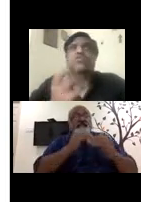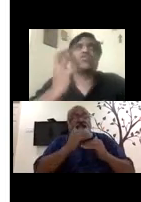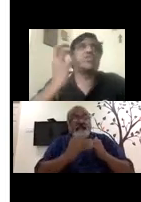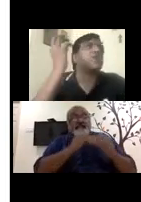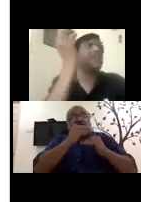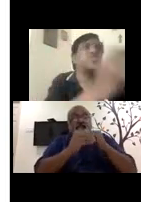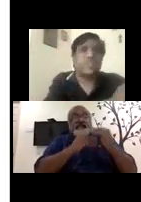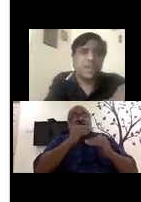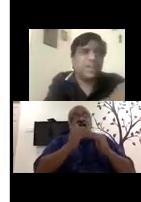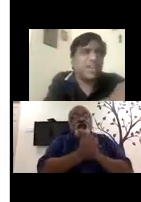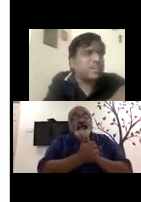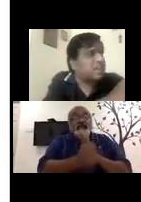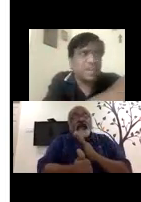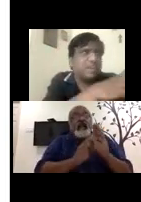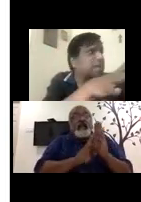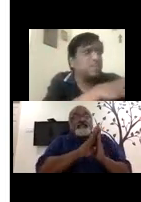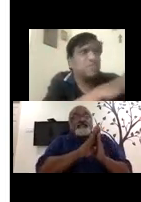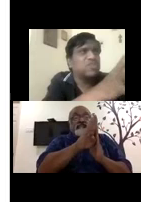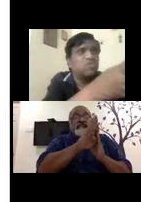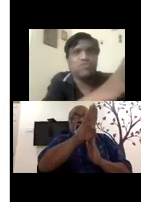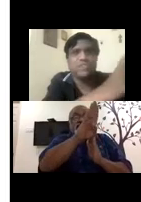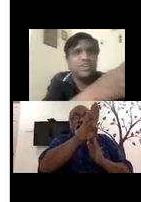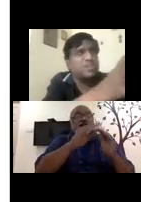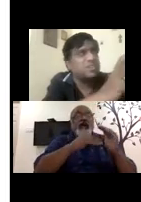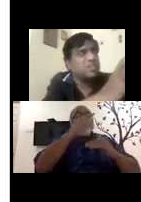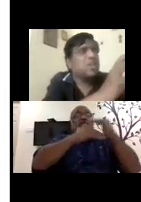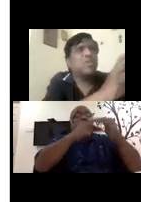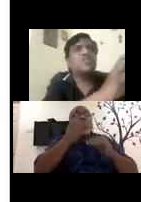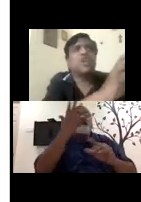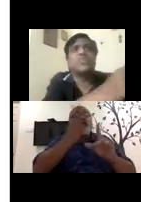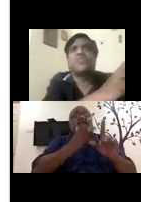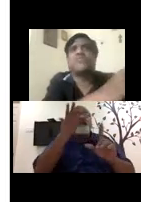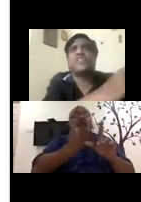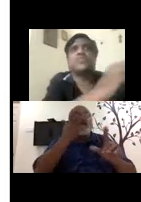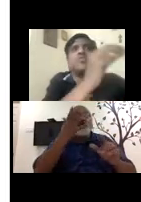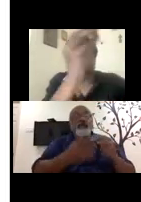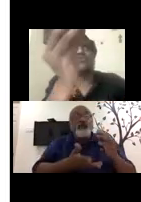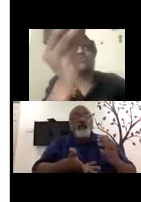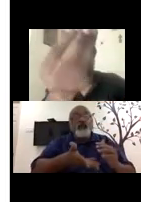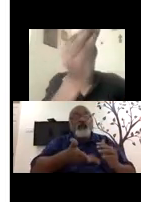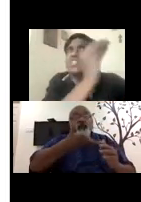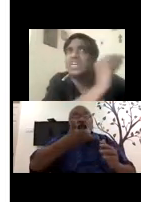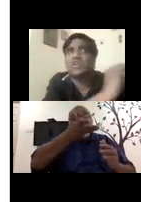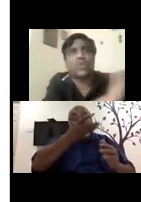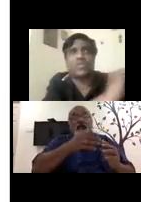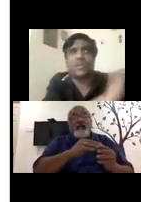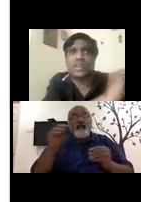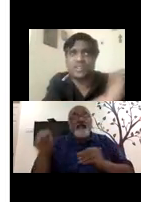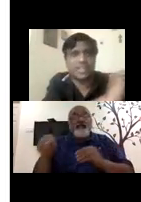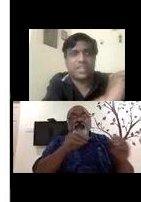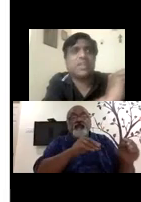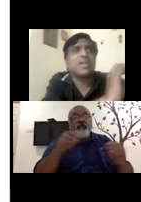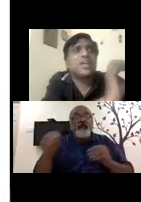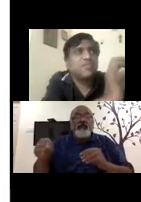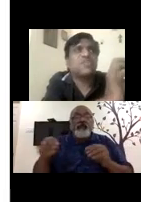to really navigate. And at the first four, five years, jobs are very fungible. You can move from one sector to another